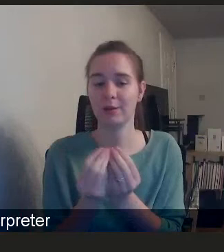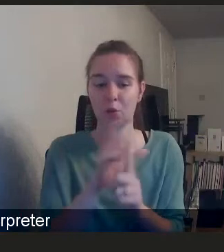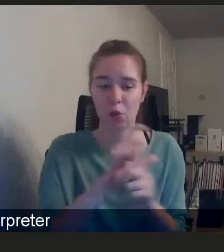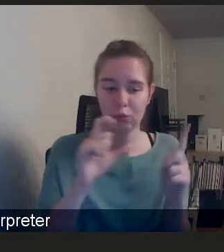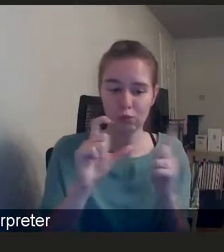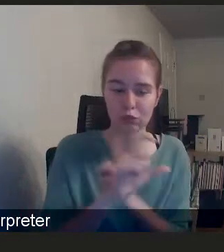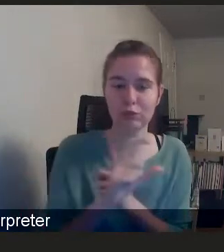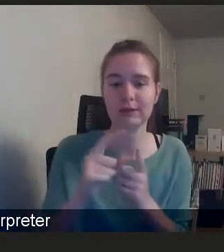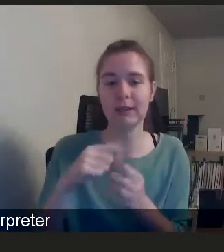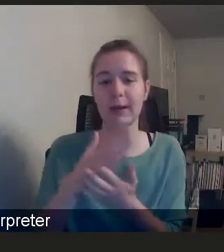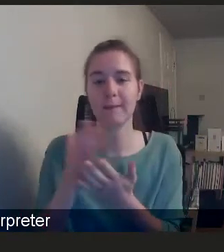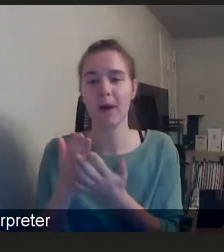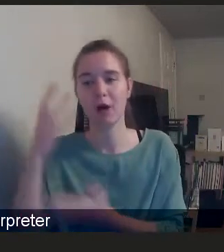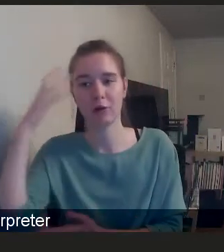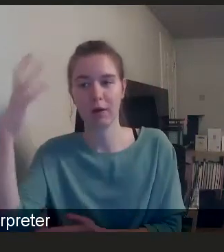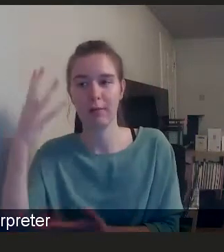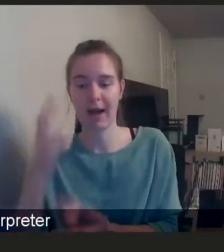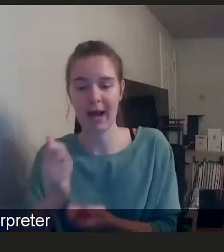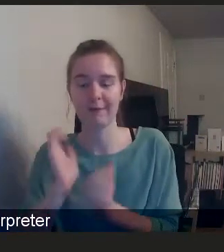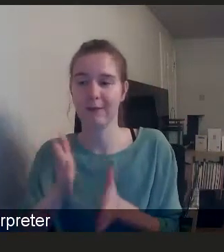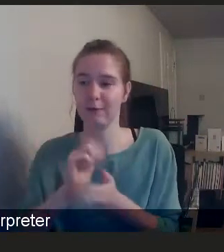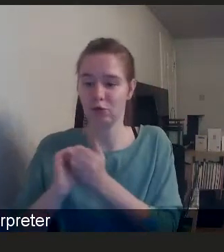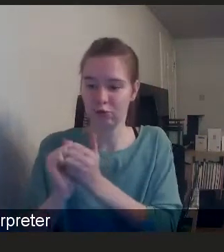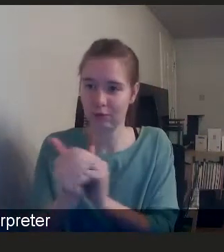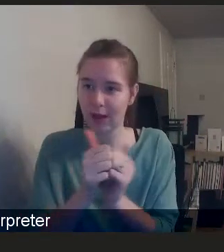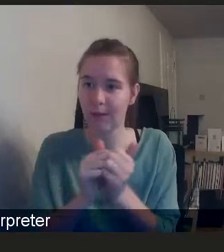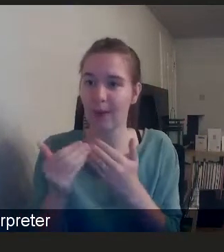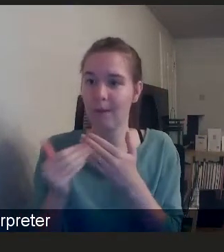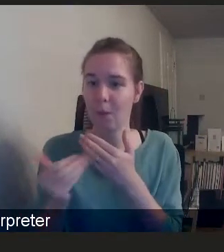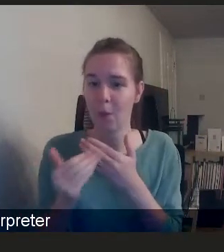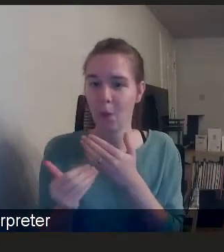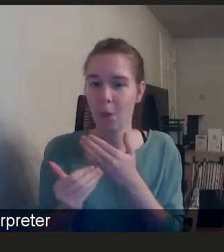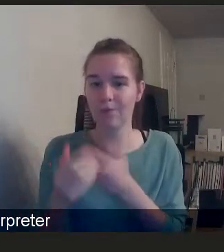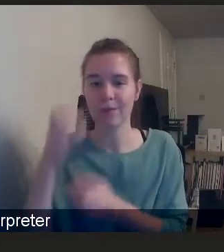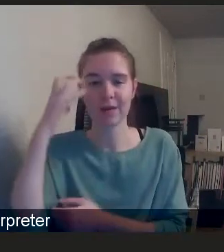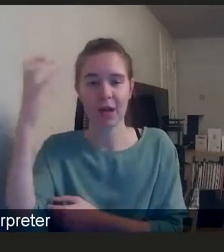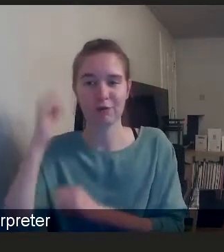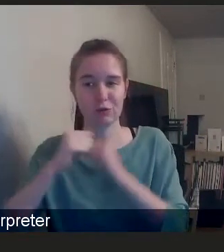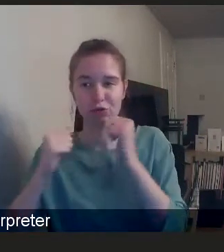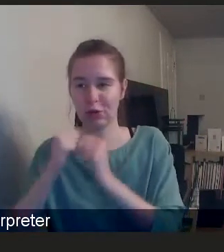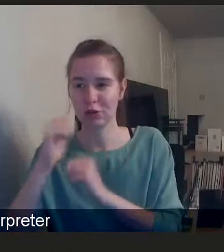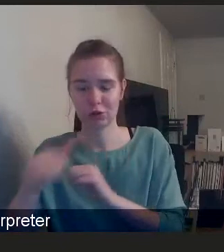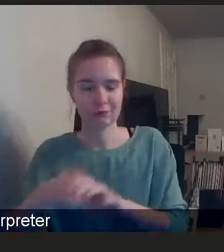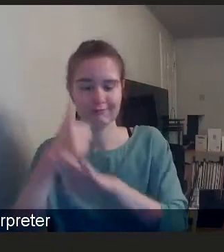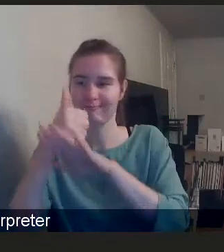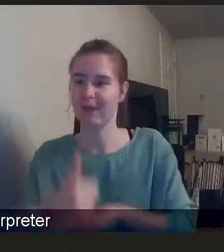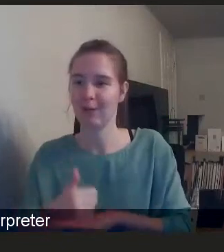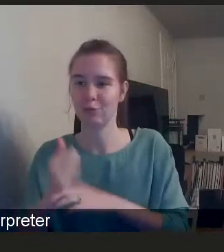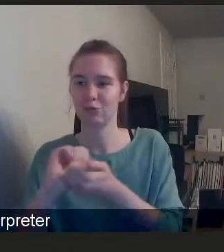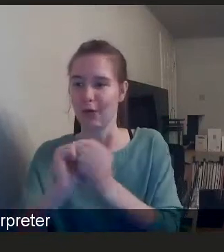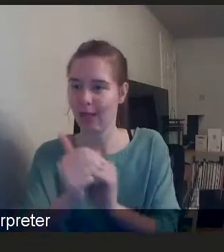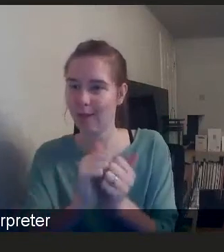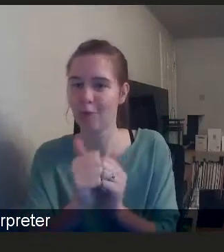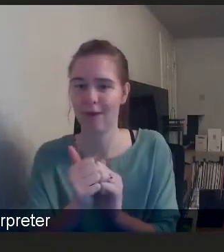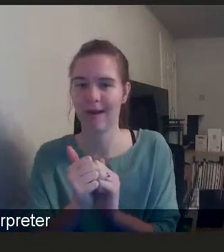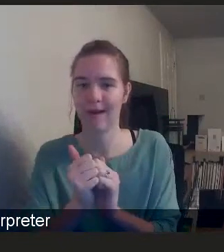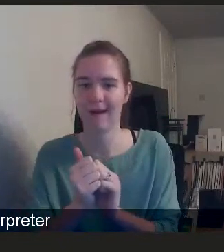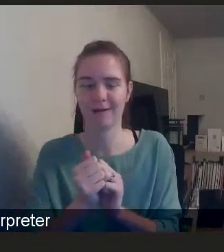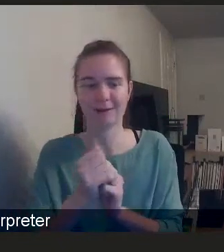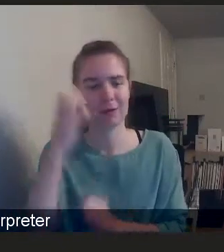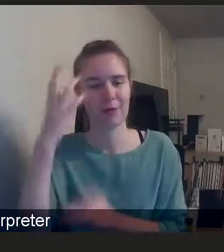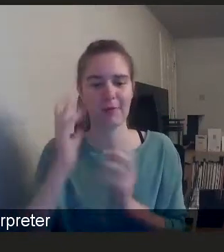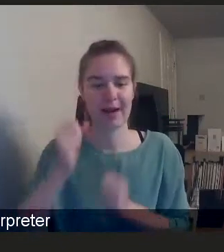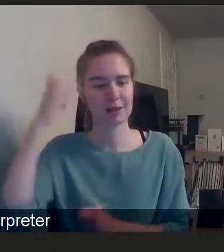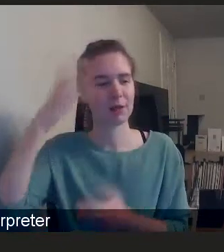and parts of the way government functions. And government structure is not set up for that. It's set up with government departments, with